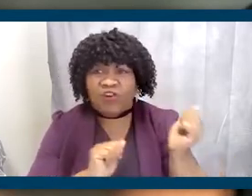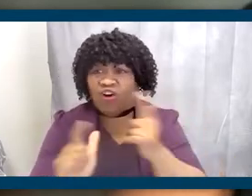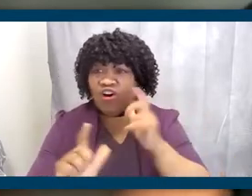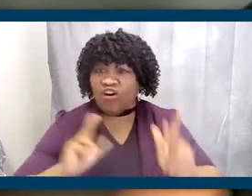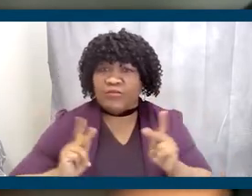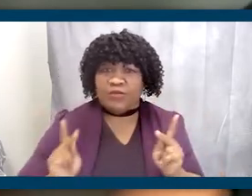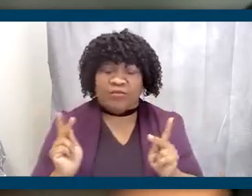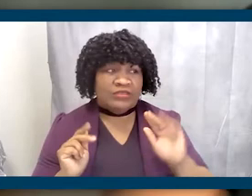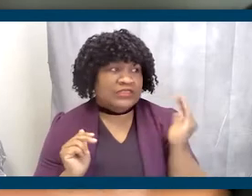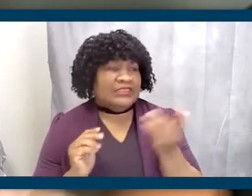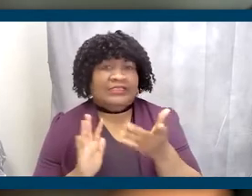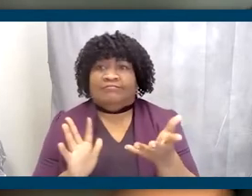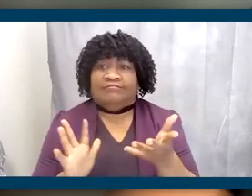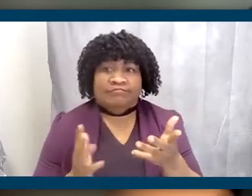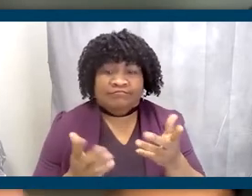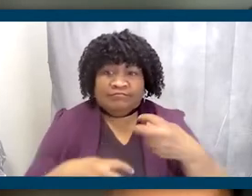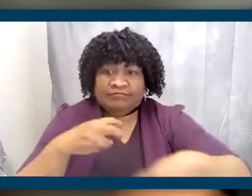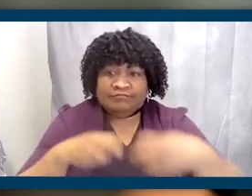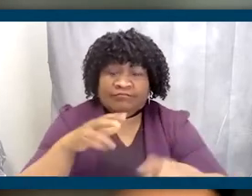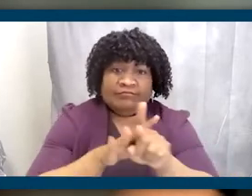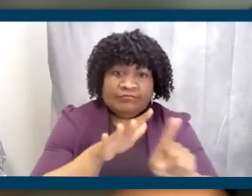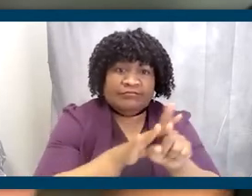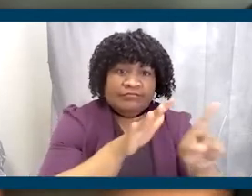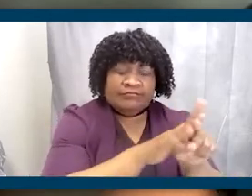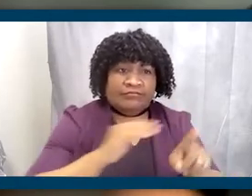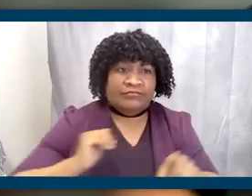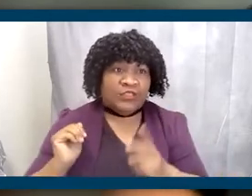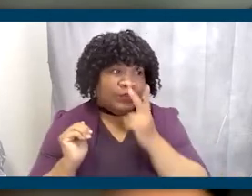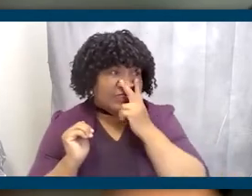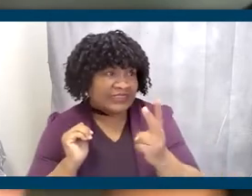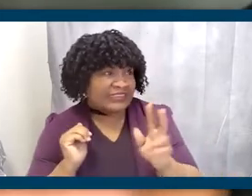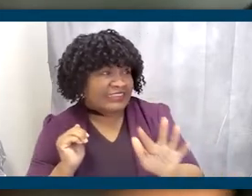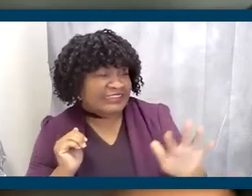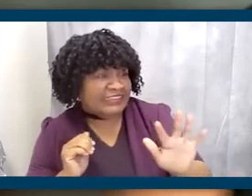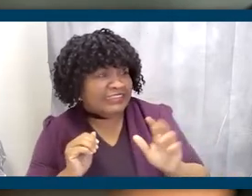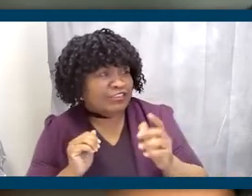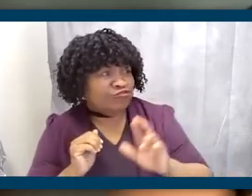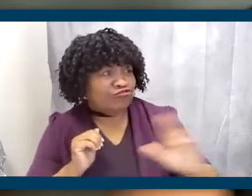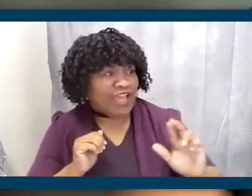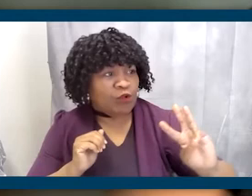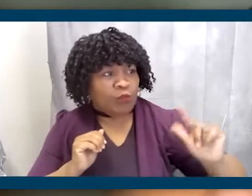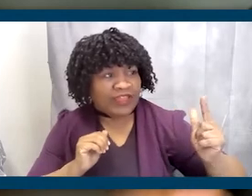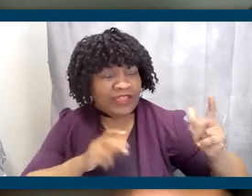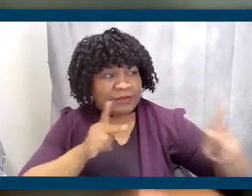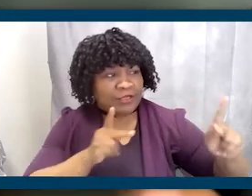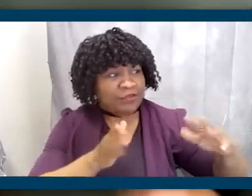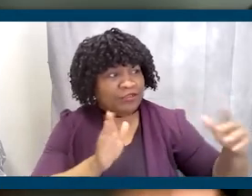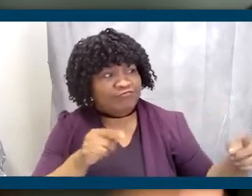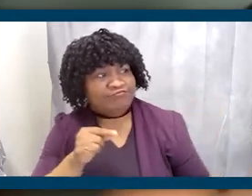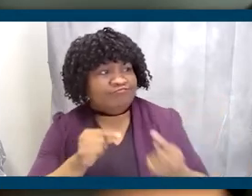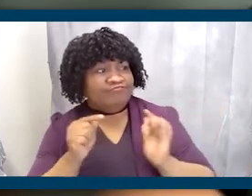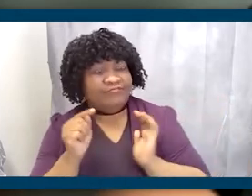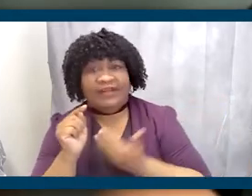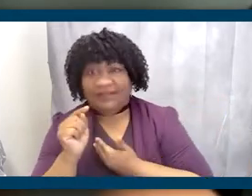are threatened, right, as we see the right and the right-wing attack our democracy in ways